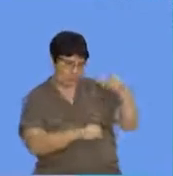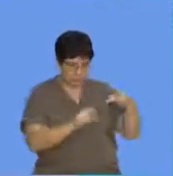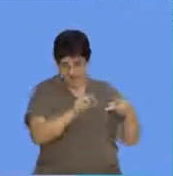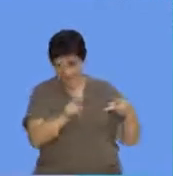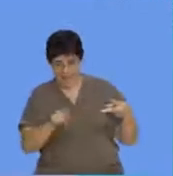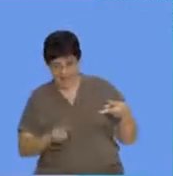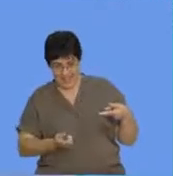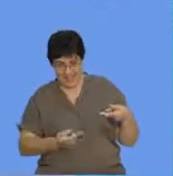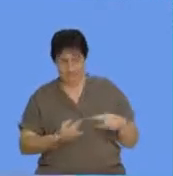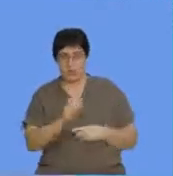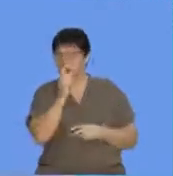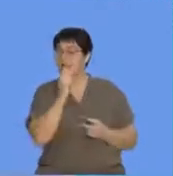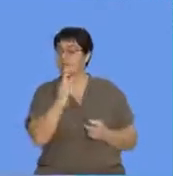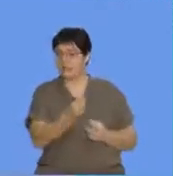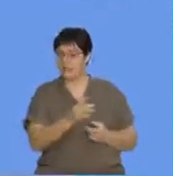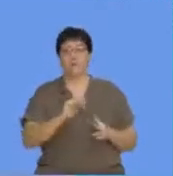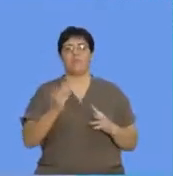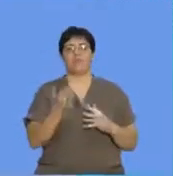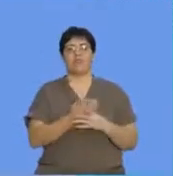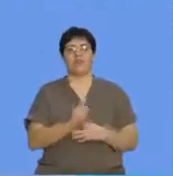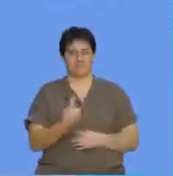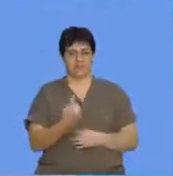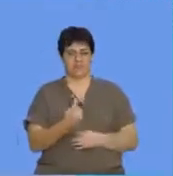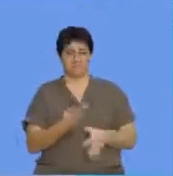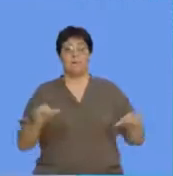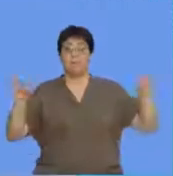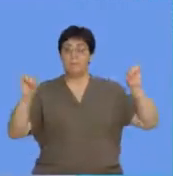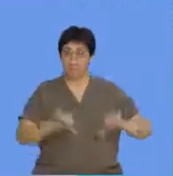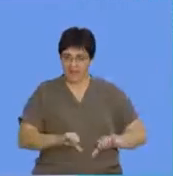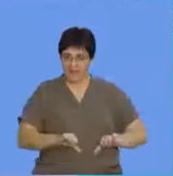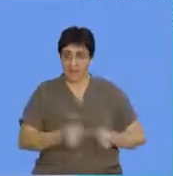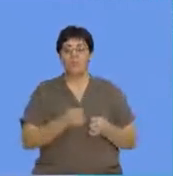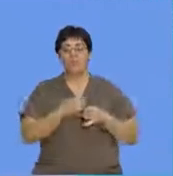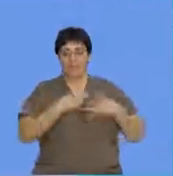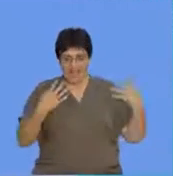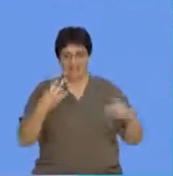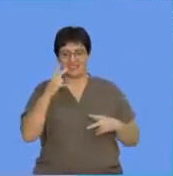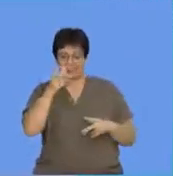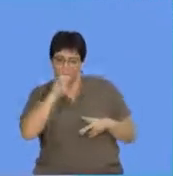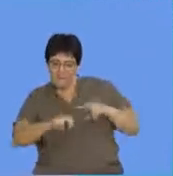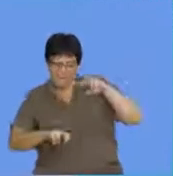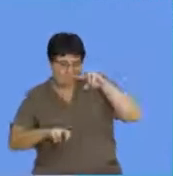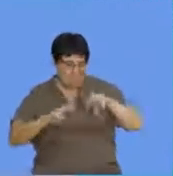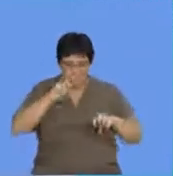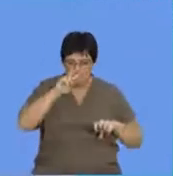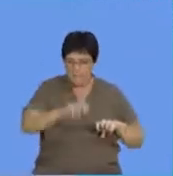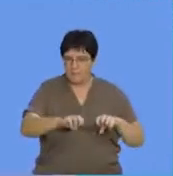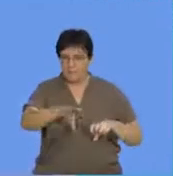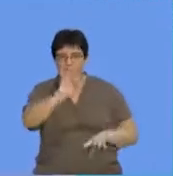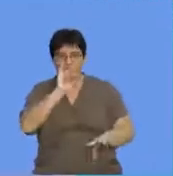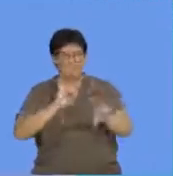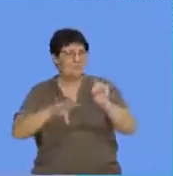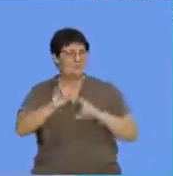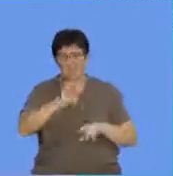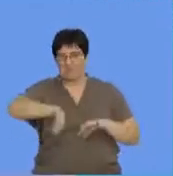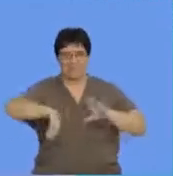Having said that, let's take a short breather. Then when we come back, we'll start dropping the clues and trying to eliminate so that ultimately we remain with our